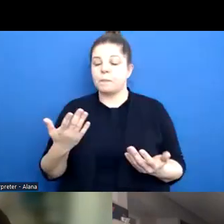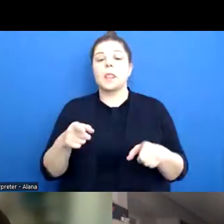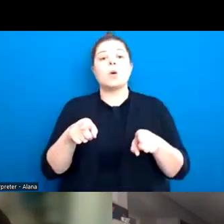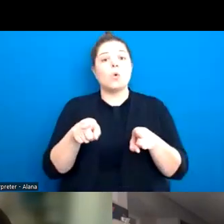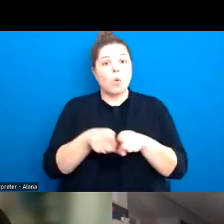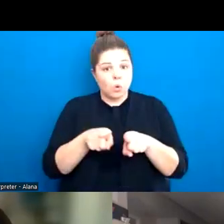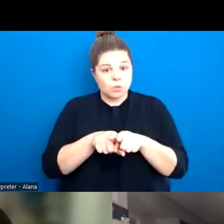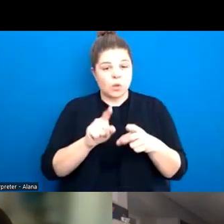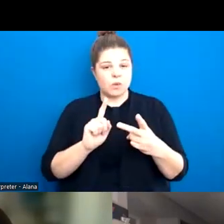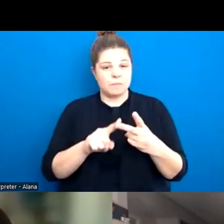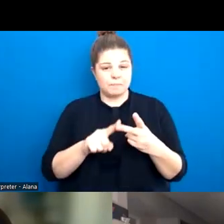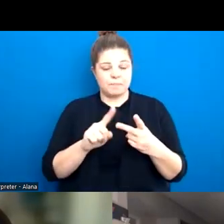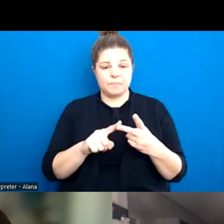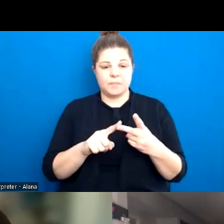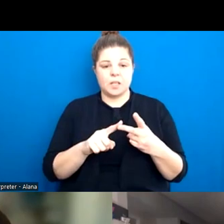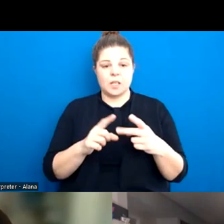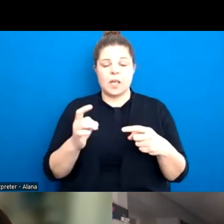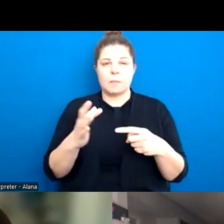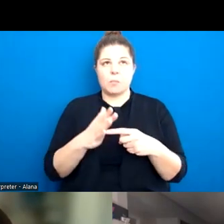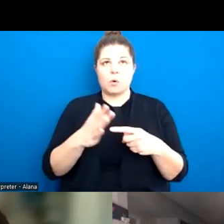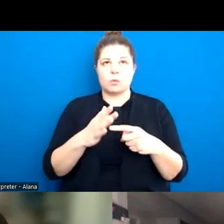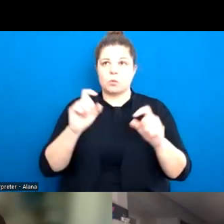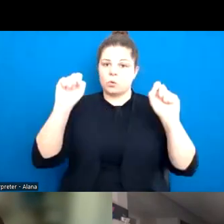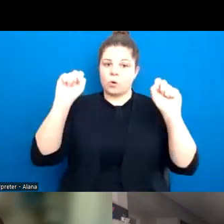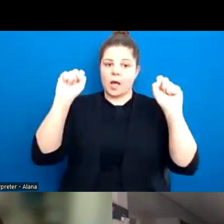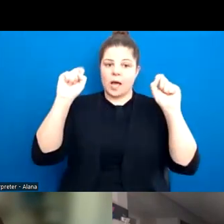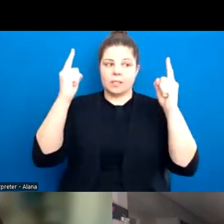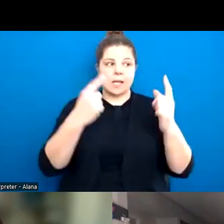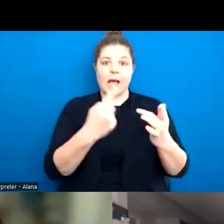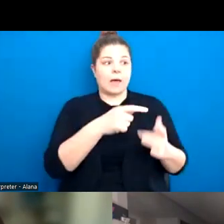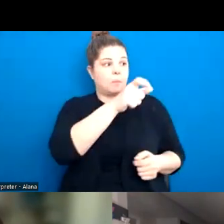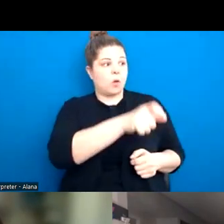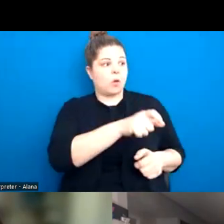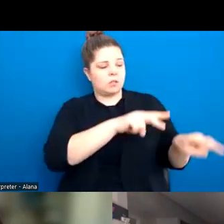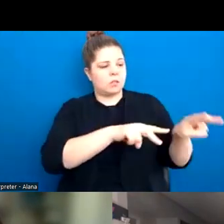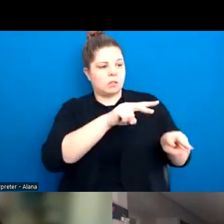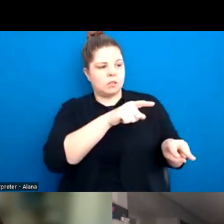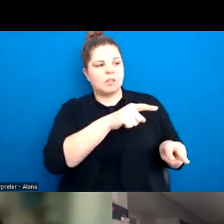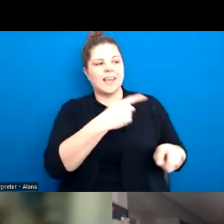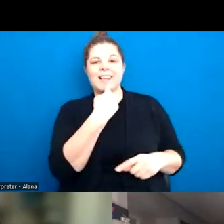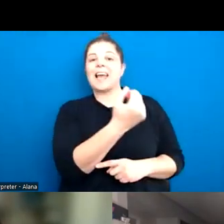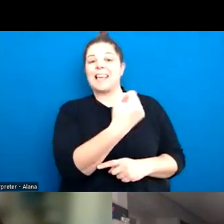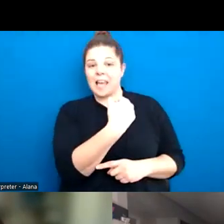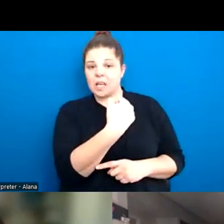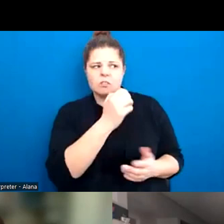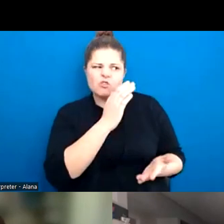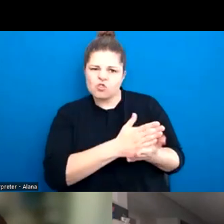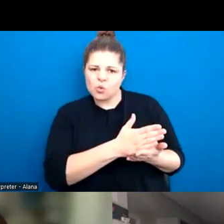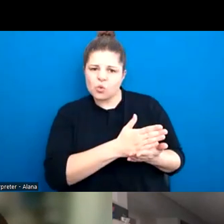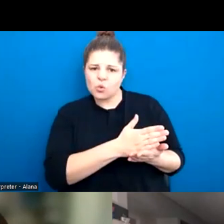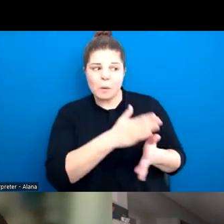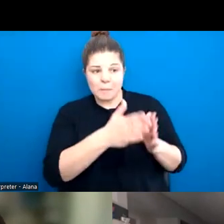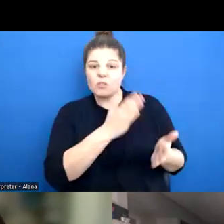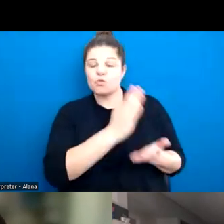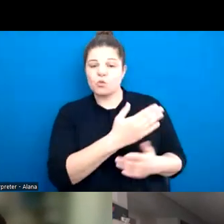being able to understand that coming from another person. So obviously if we're seeking somebody's